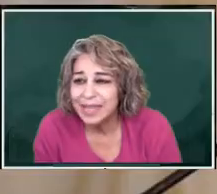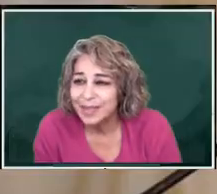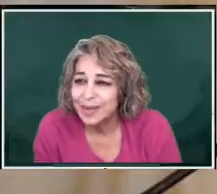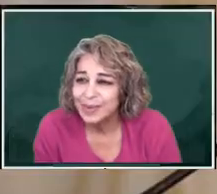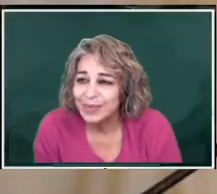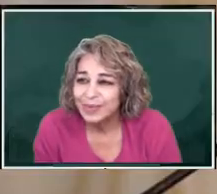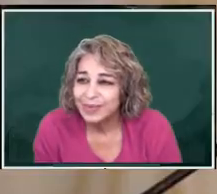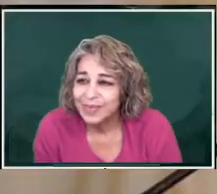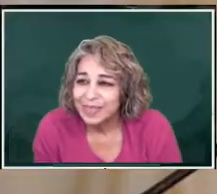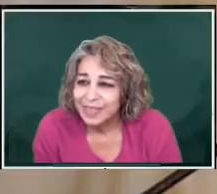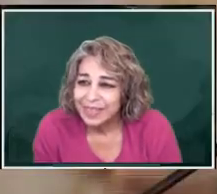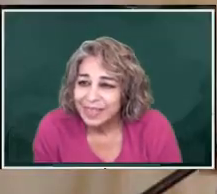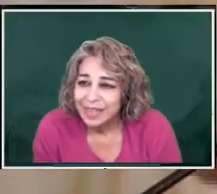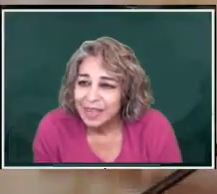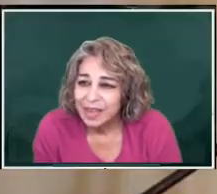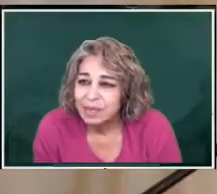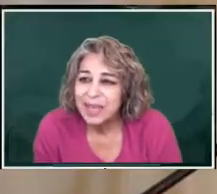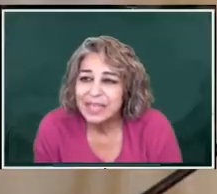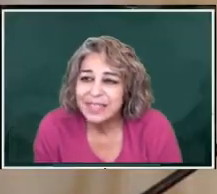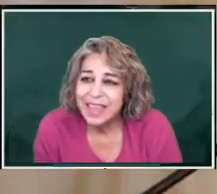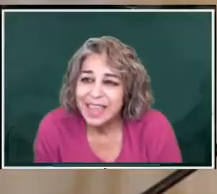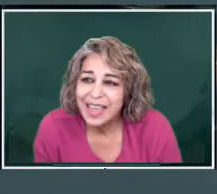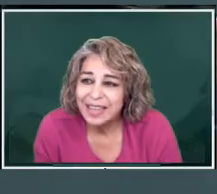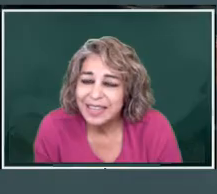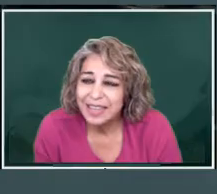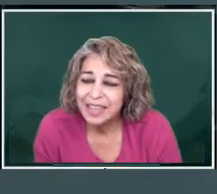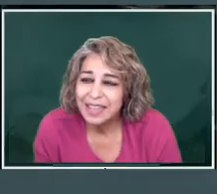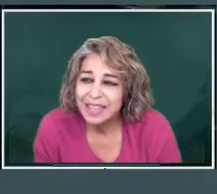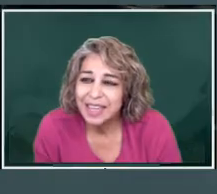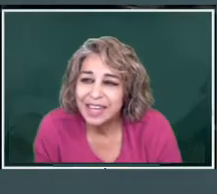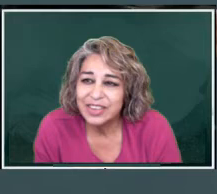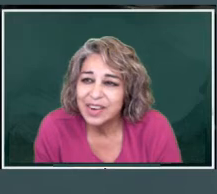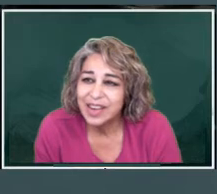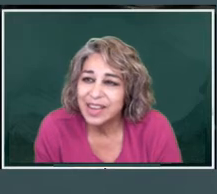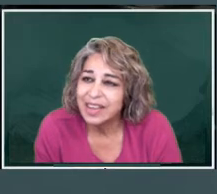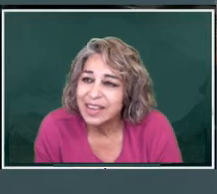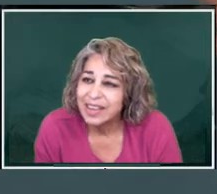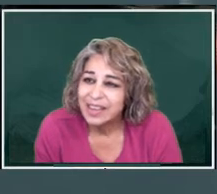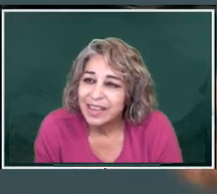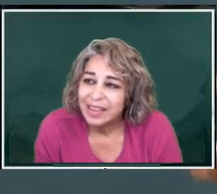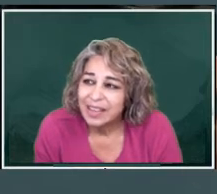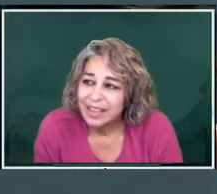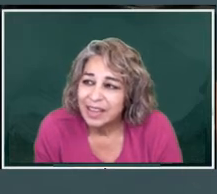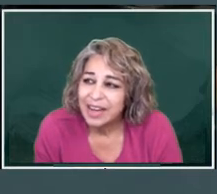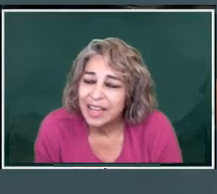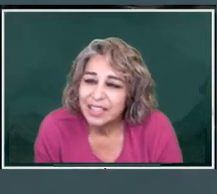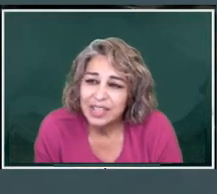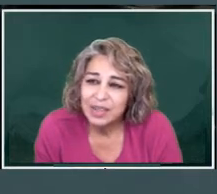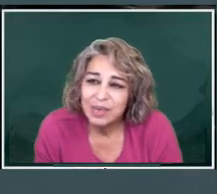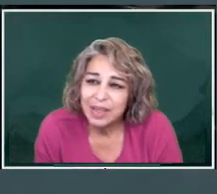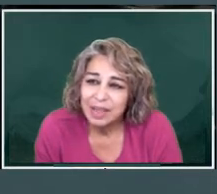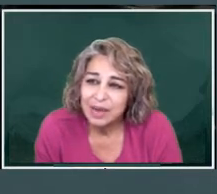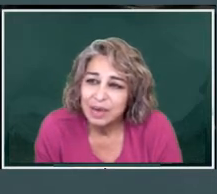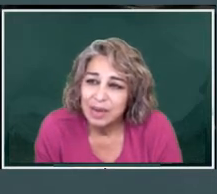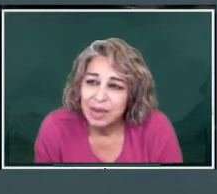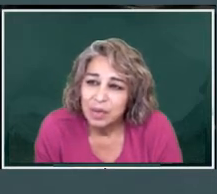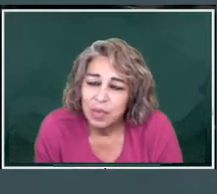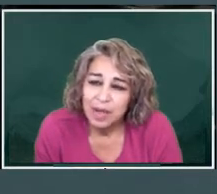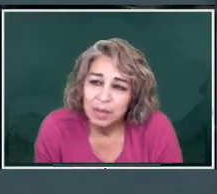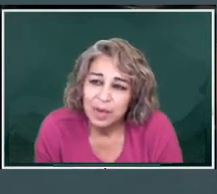food of Mexico. Because they eat in this country, it has to do with,